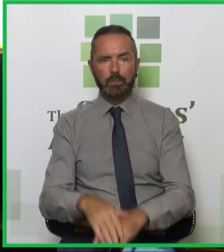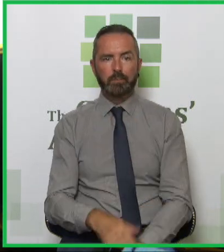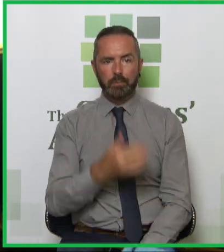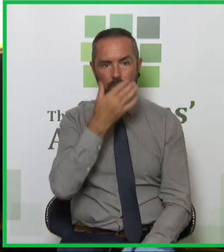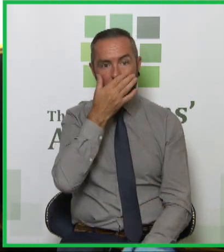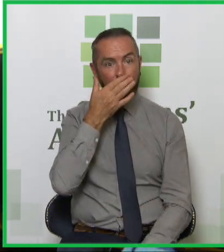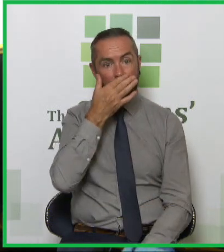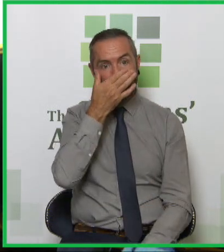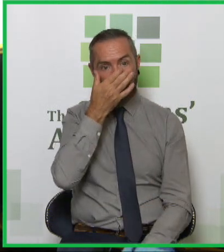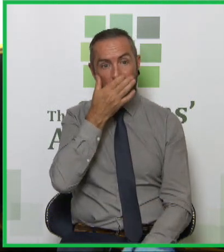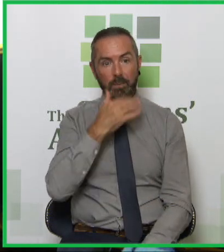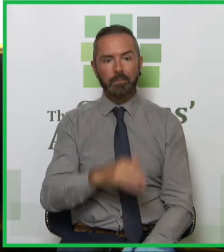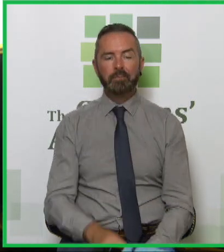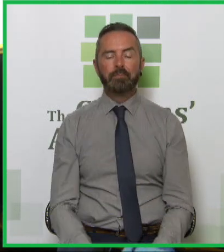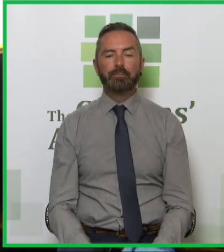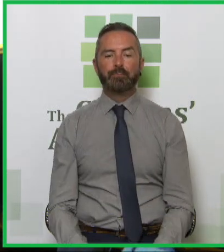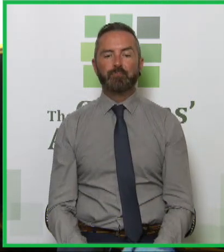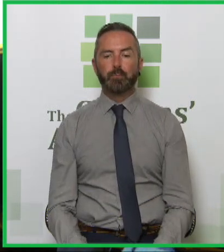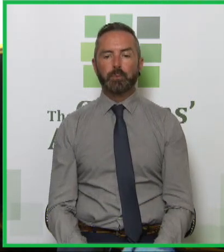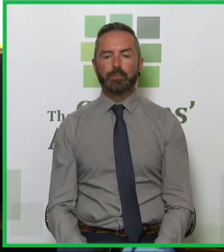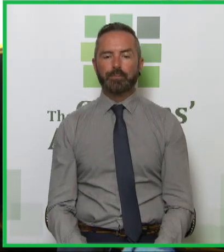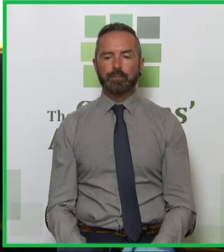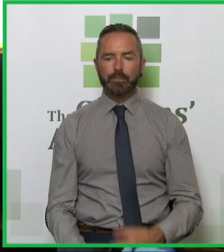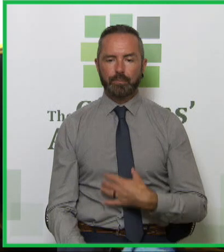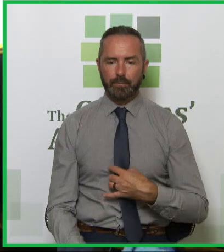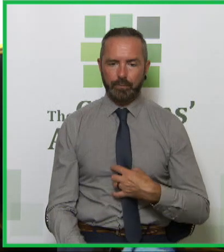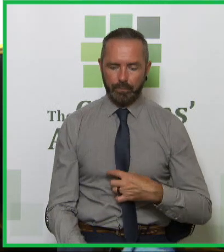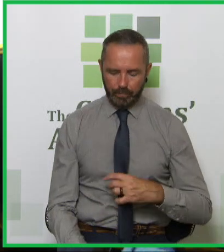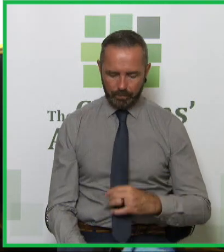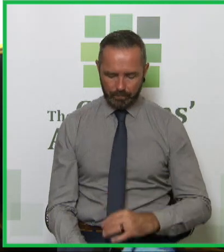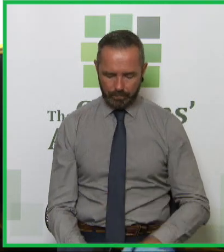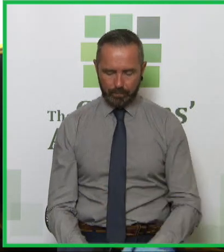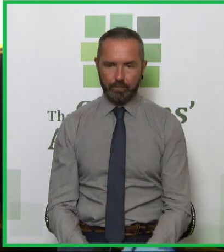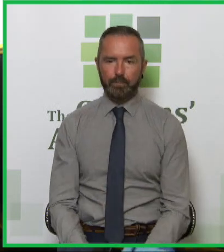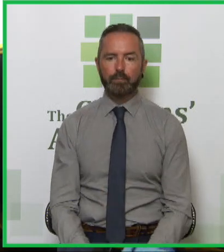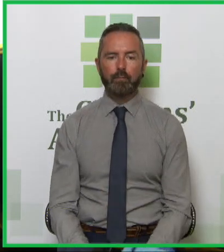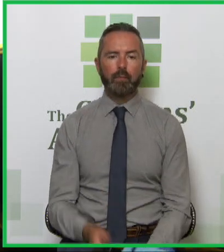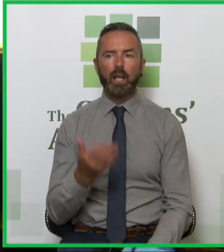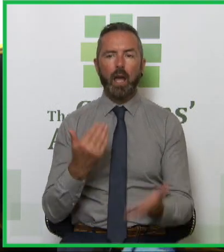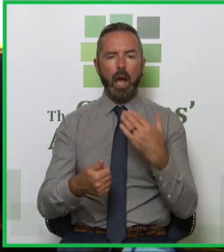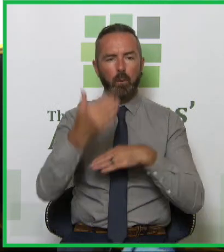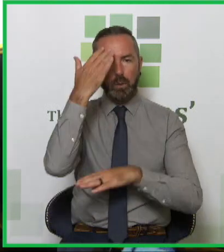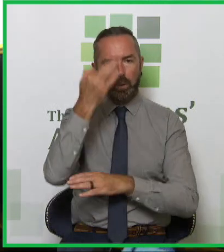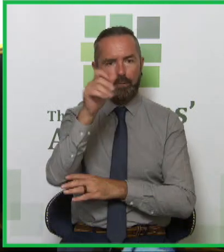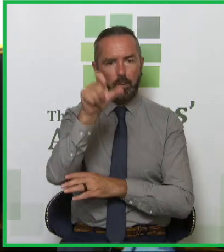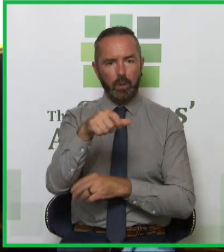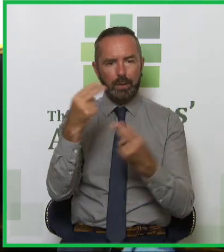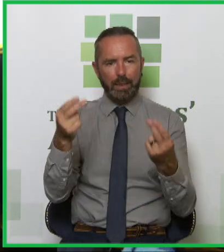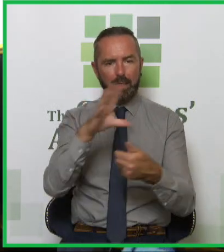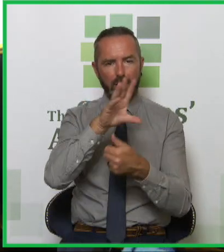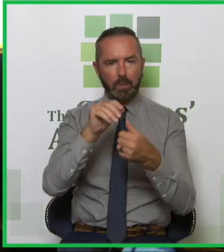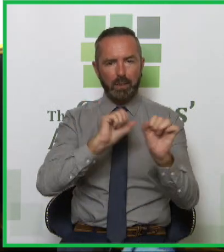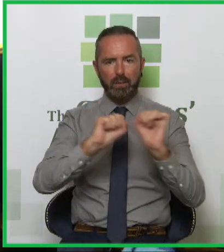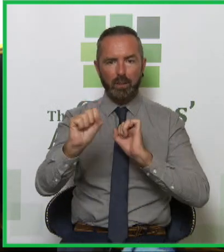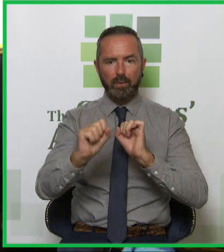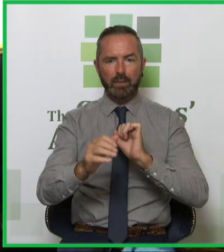How do we know if someone may need a specialist service? We'll know from the screening questions. If we haven't done the screening